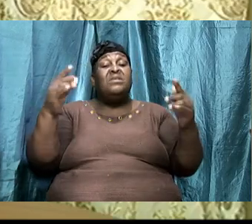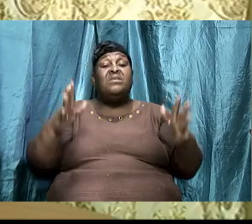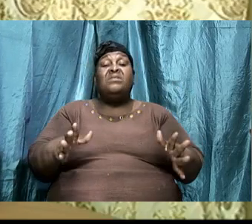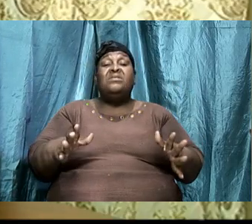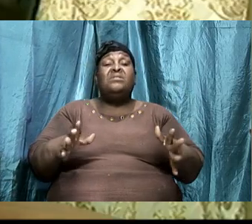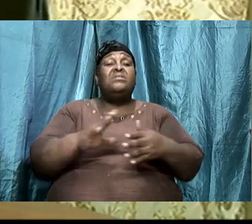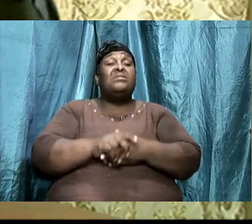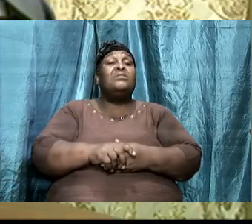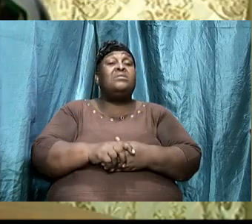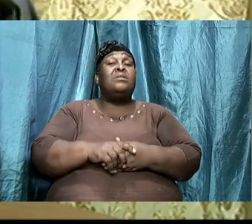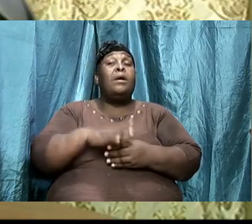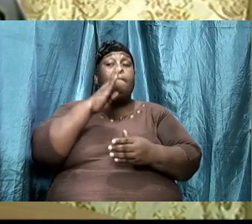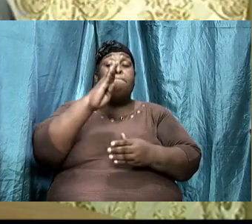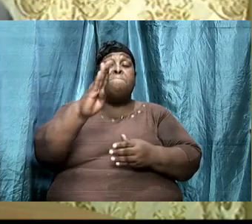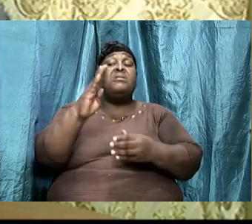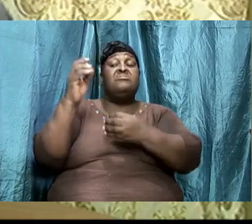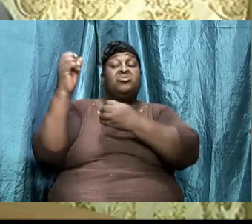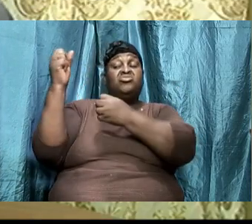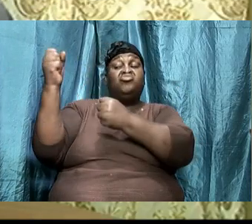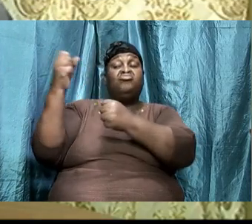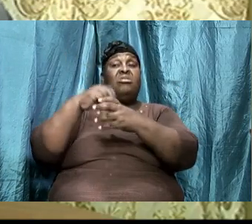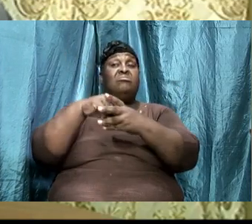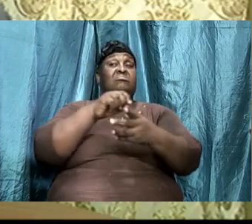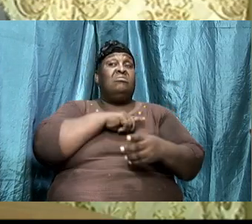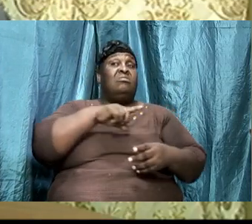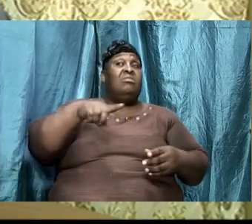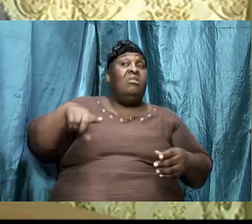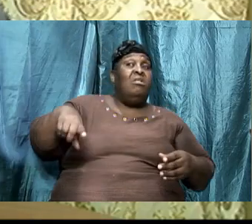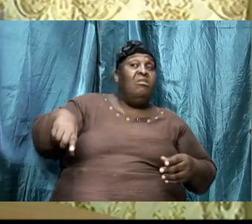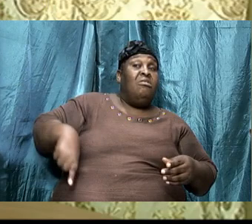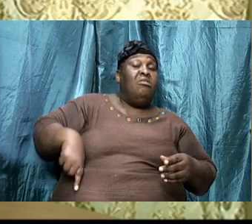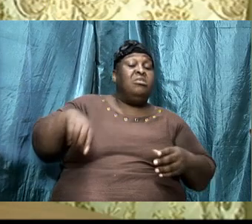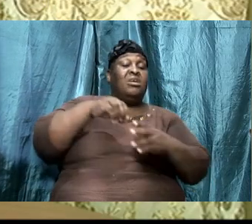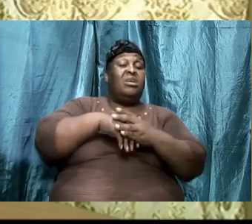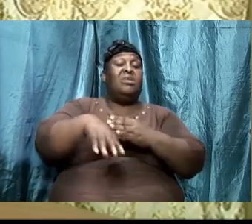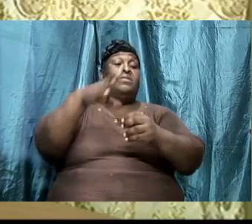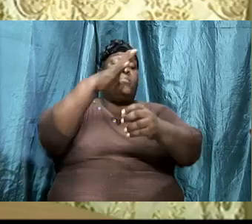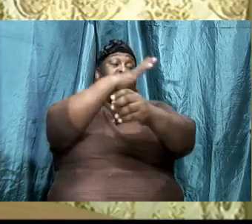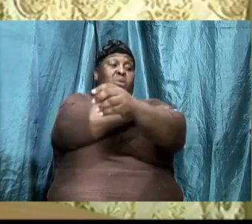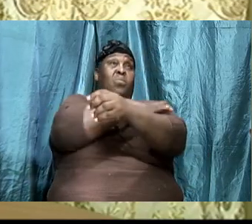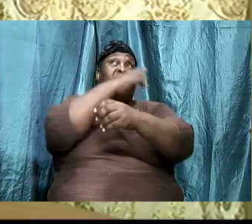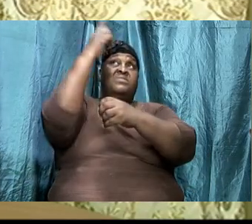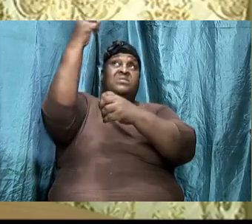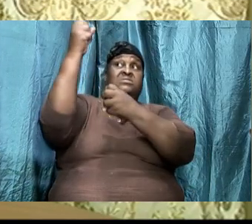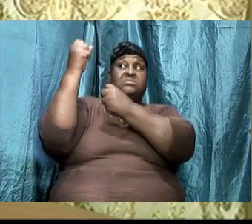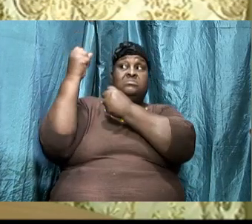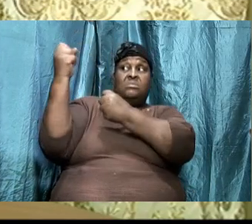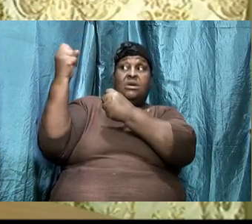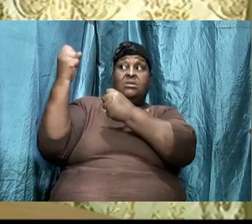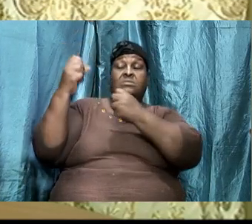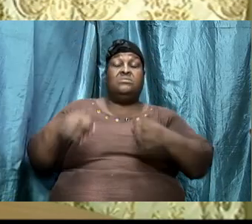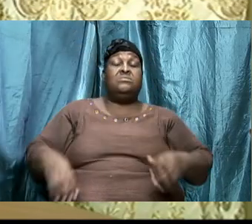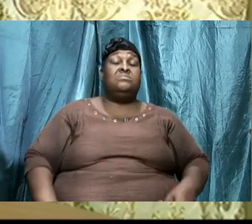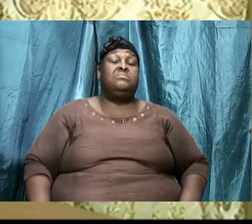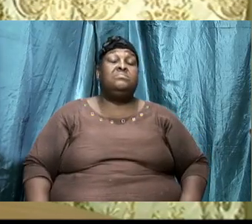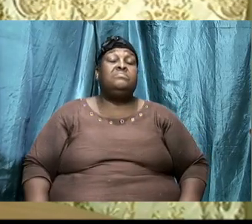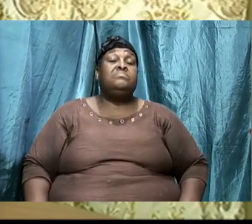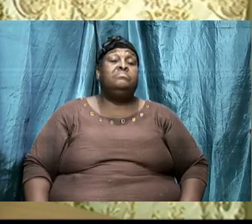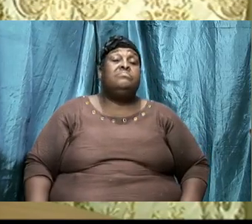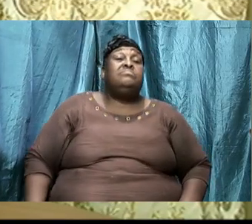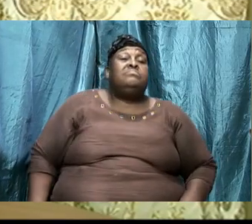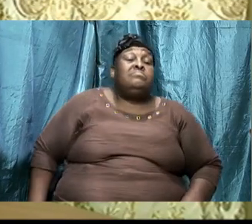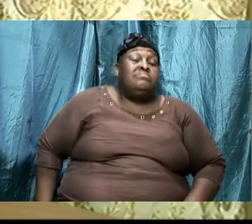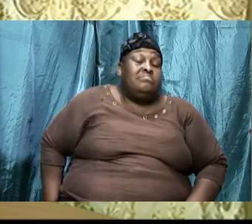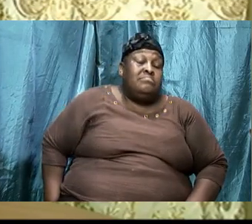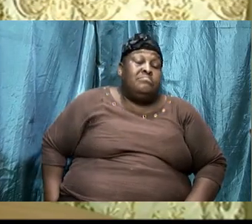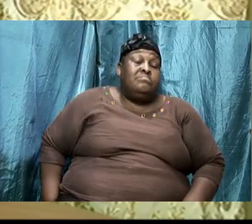He said, Be strong in the Lord, and in the power of his might, or in his mighty power. But